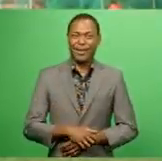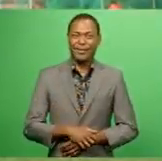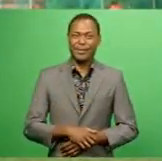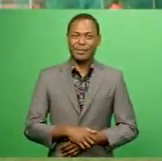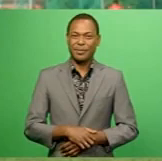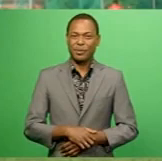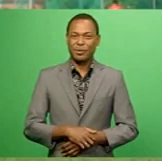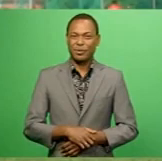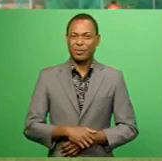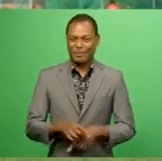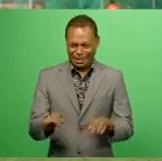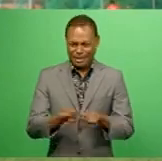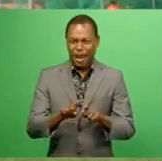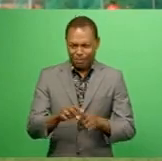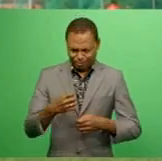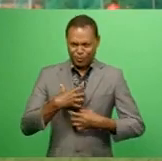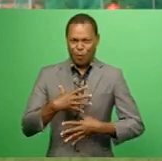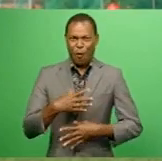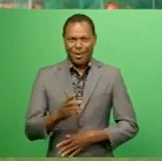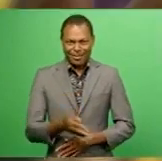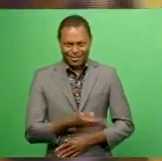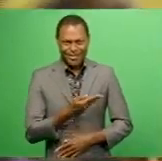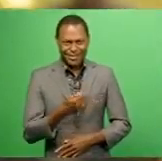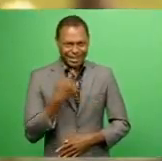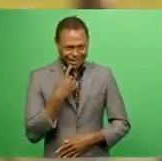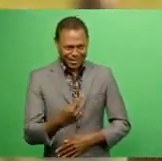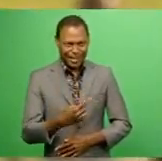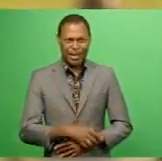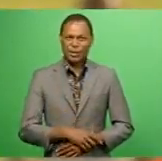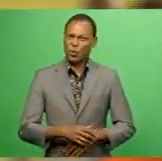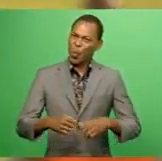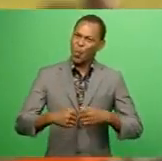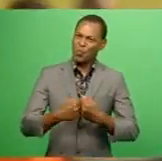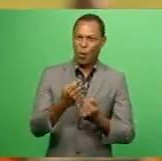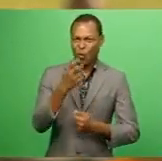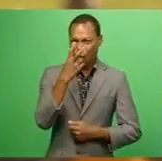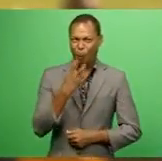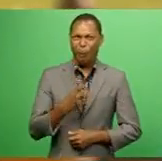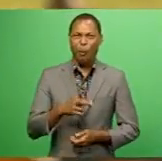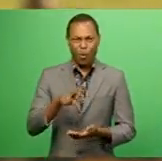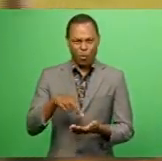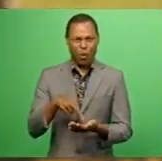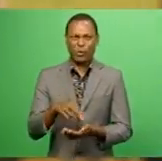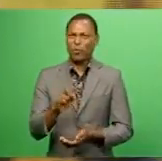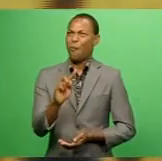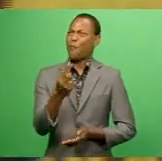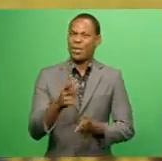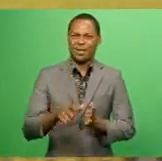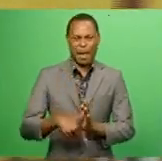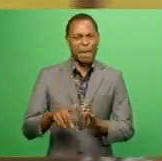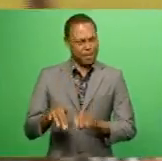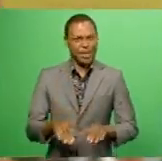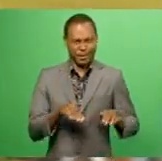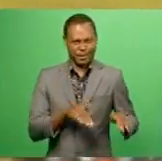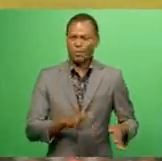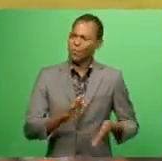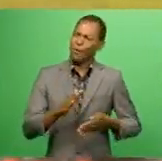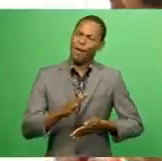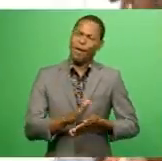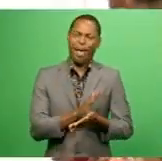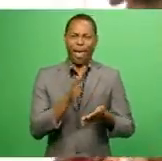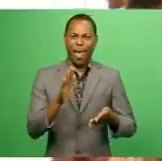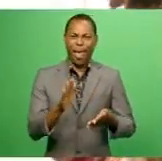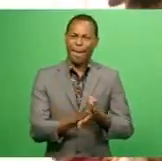still surprised that I had not only won gold, but also broke the zone record. This is my first time taking part, and I am happy with this